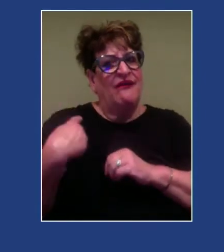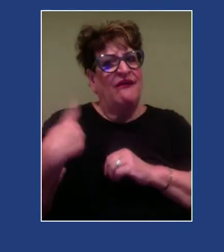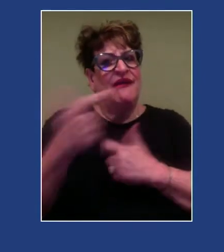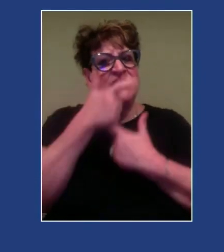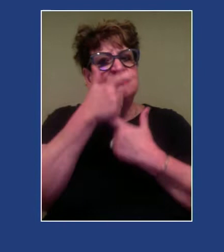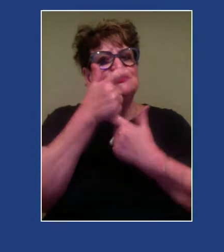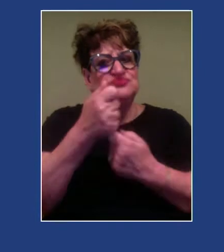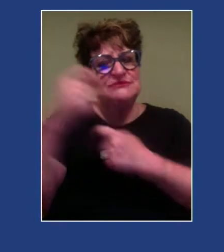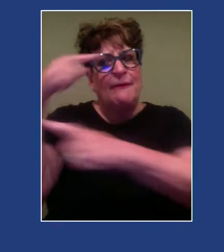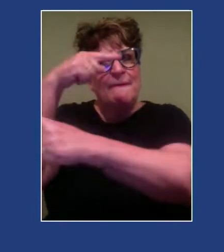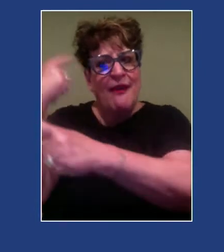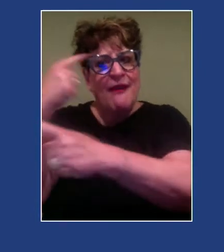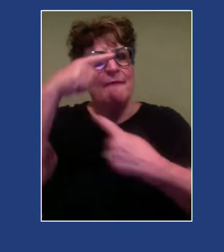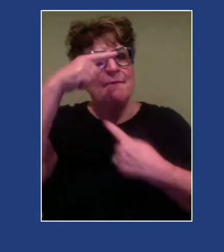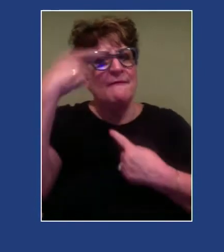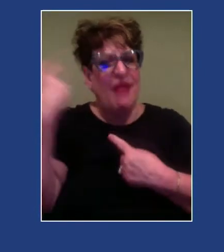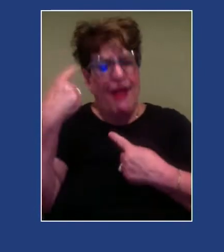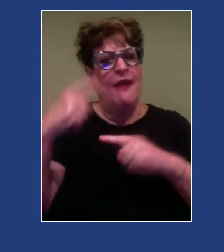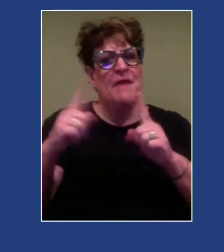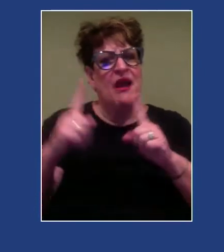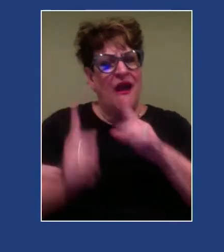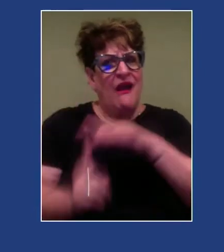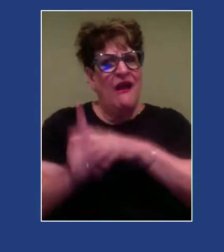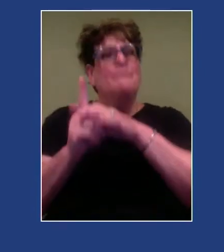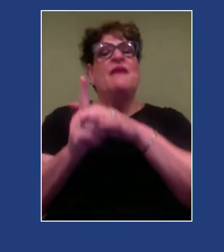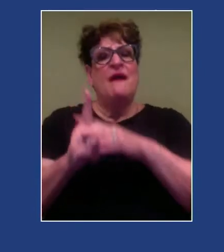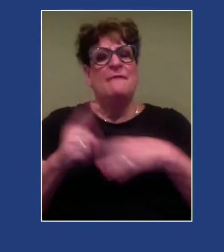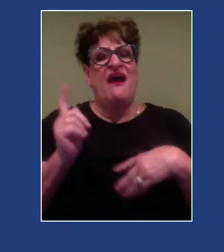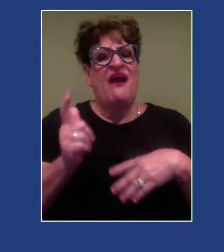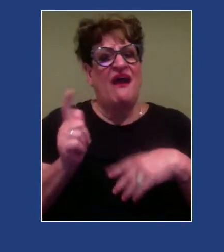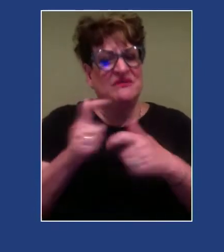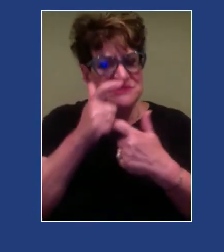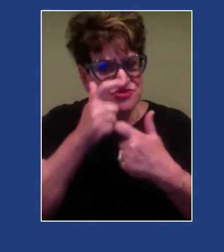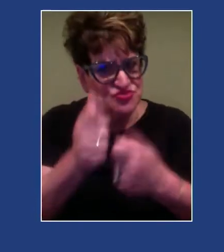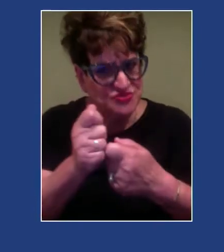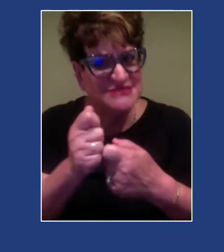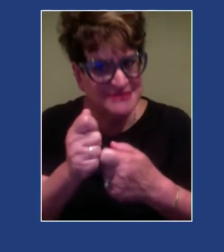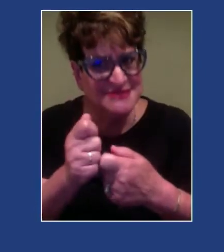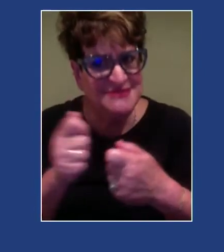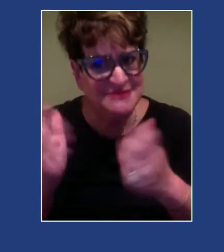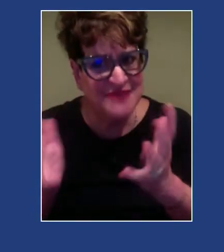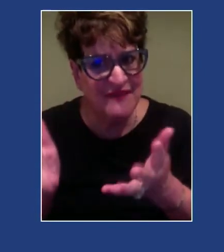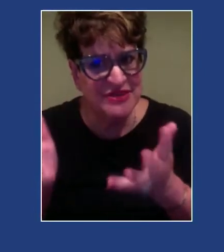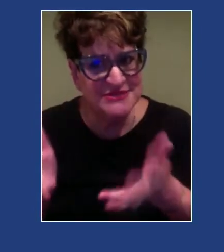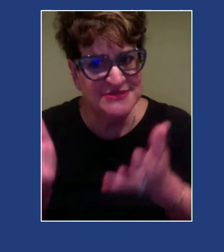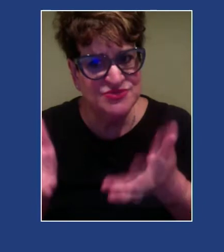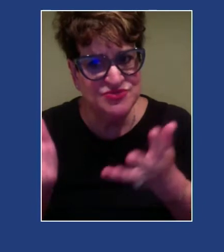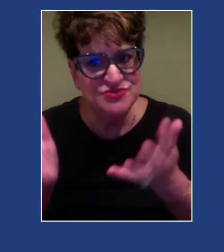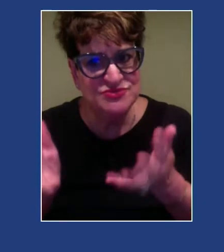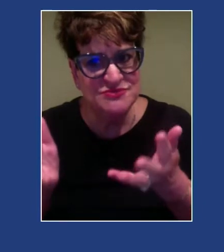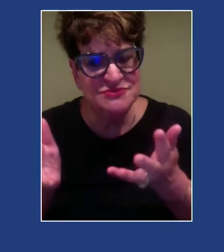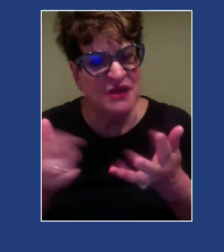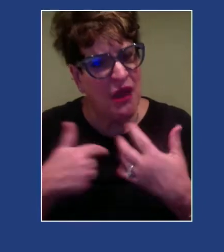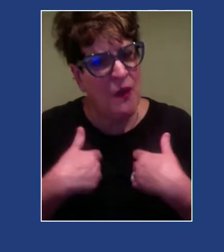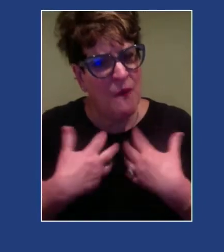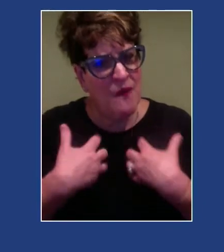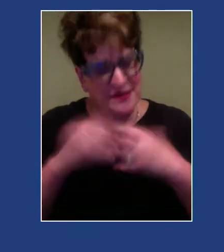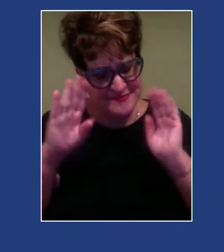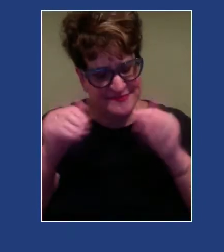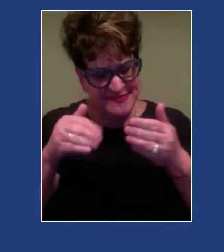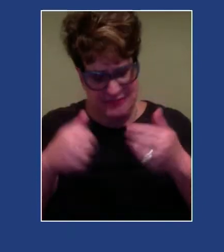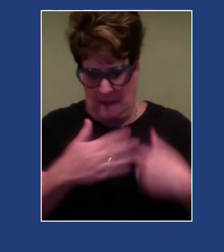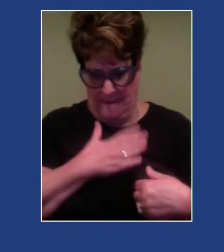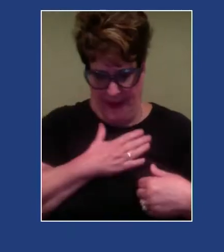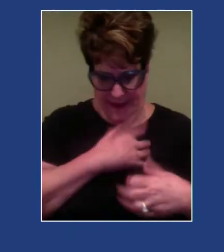conversations that come up in the work that I do with my client, potentially, right? So I want to always be paying attention to what do I